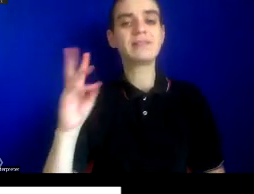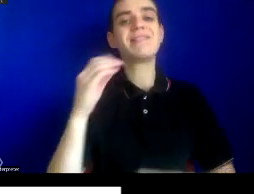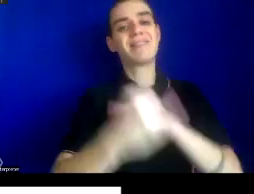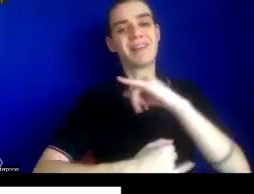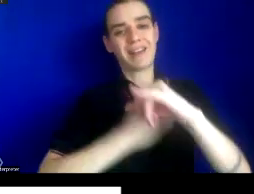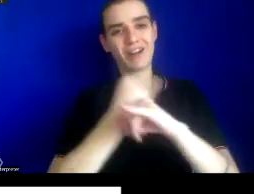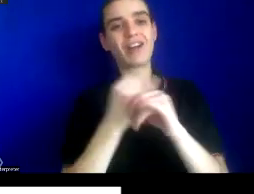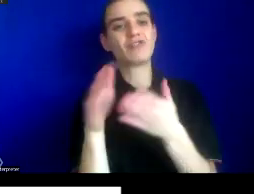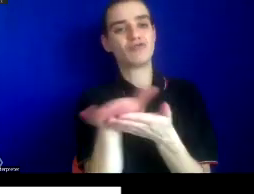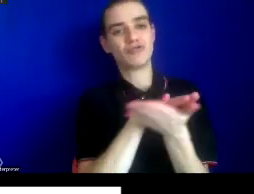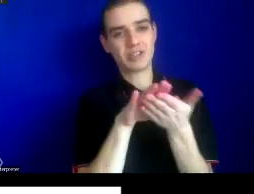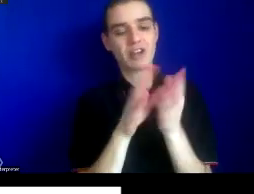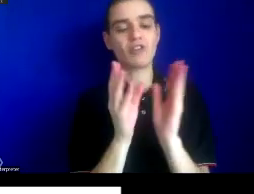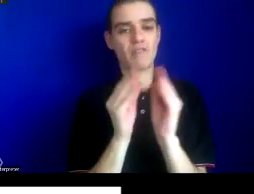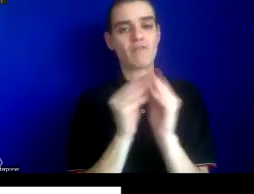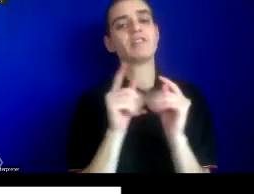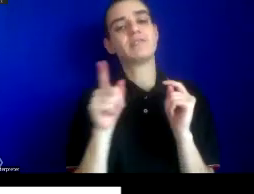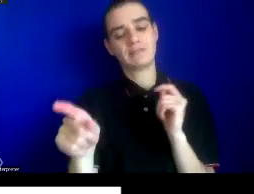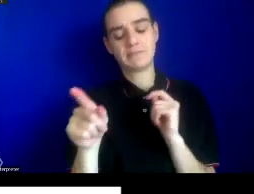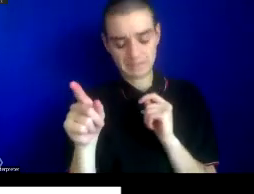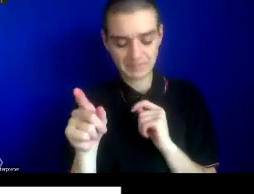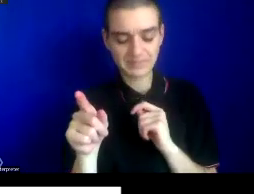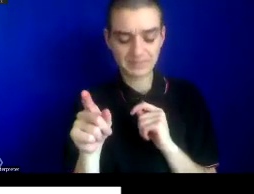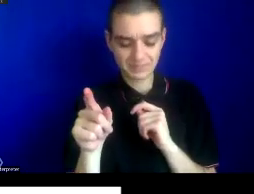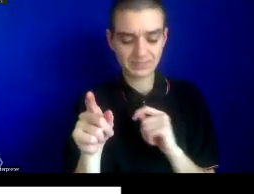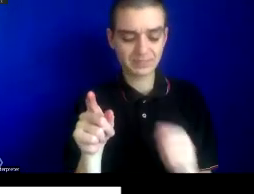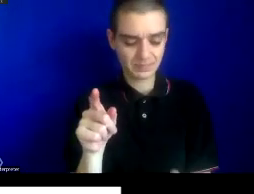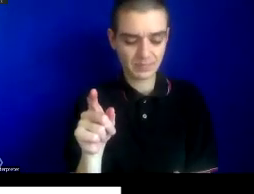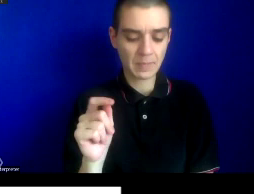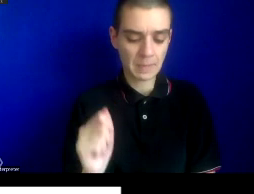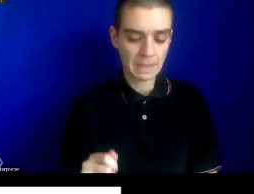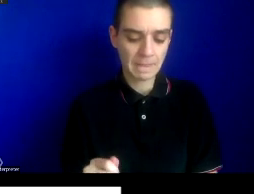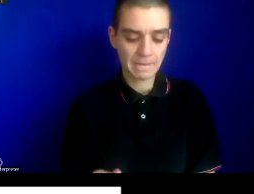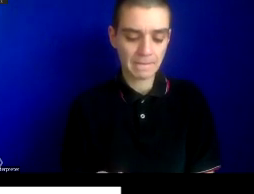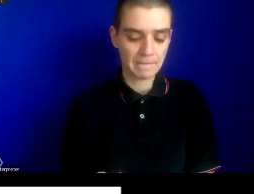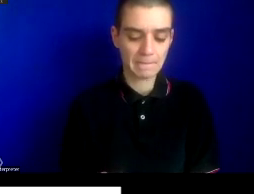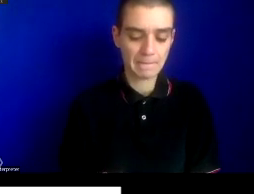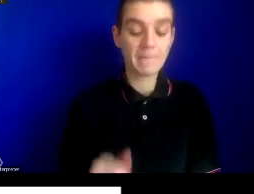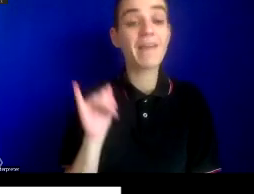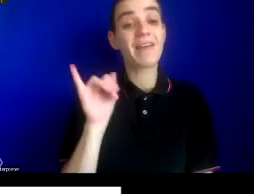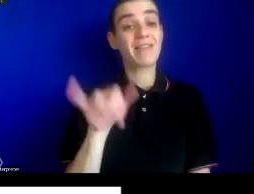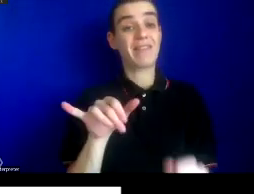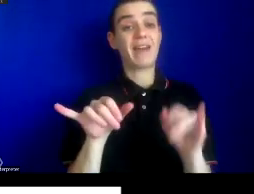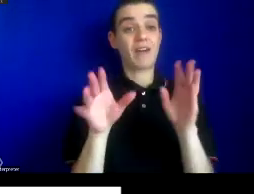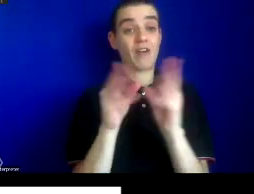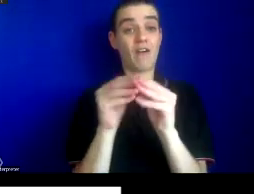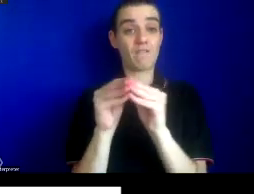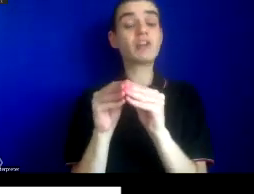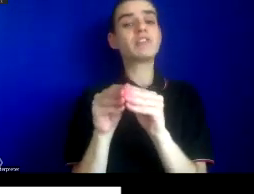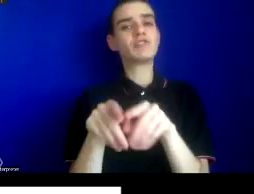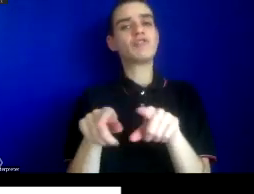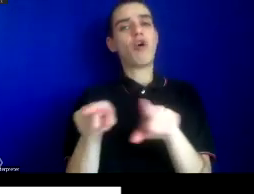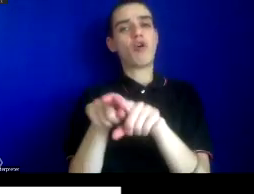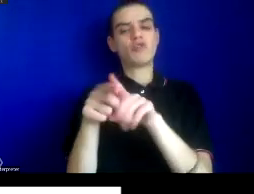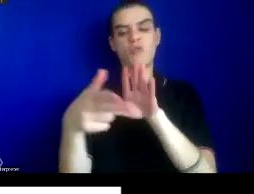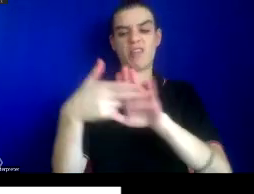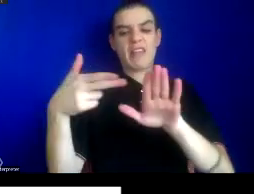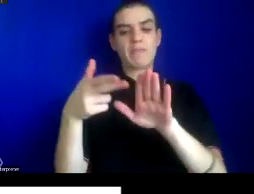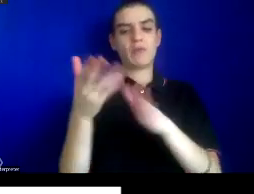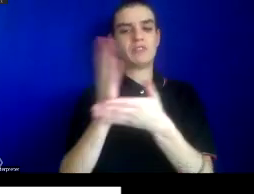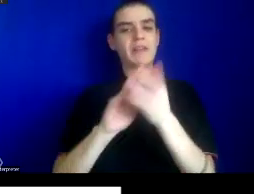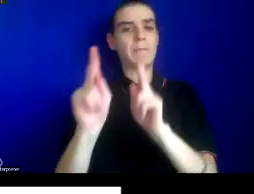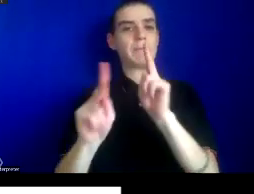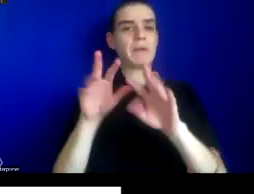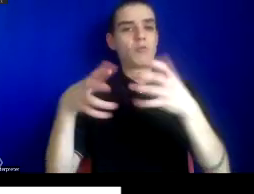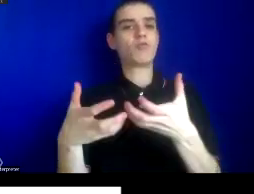Conference at Constantinople also rendered certain populations disposable to the interests of